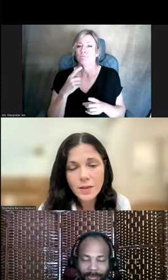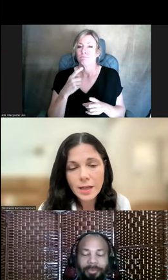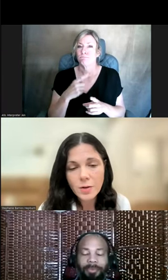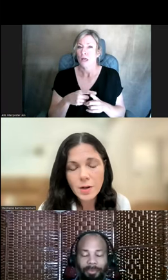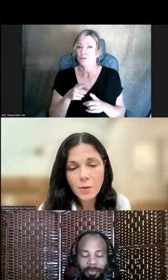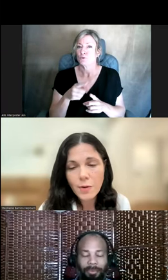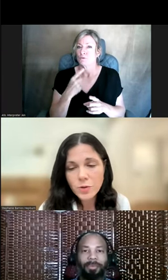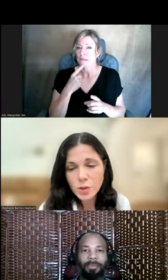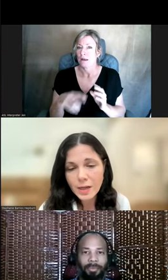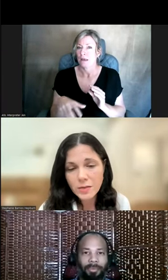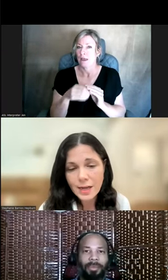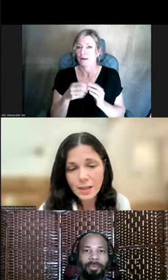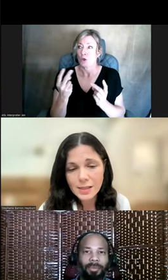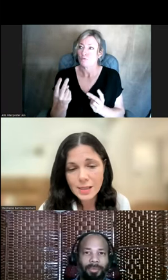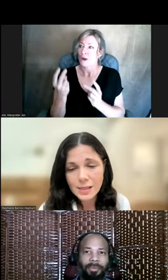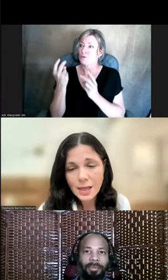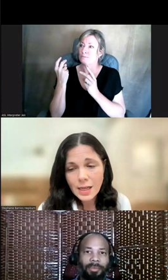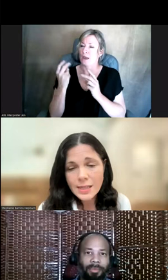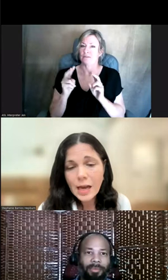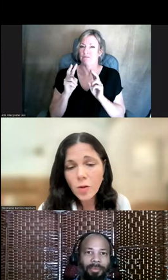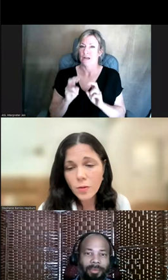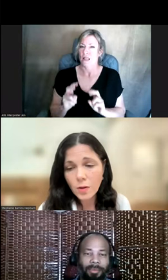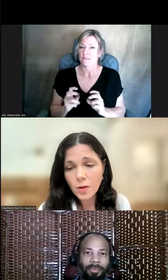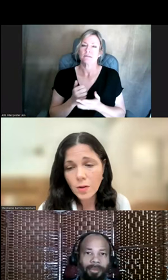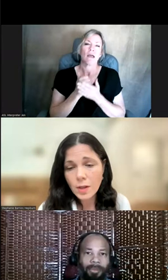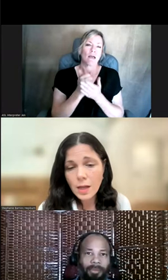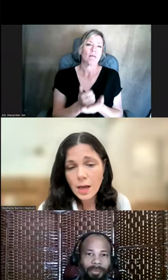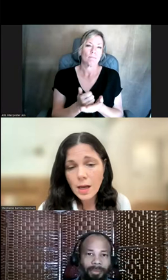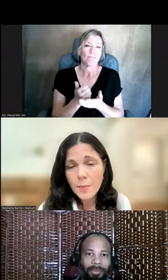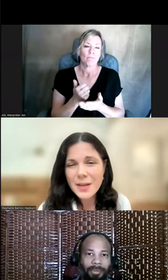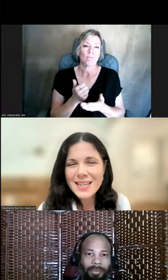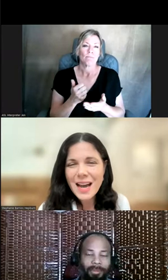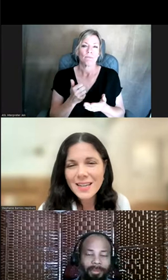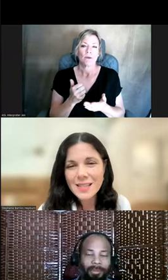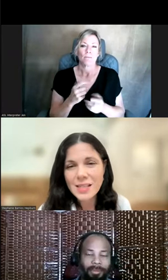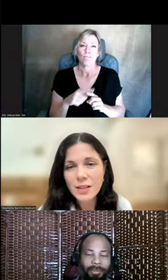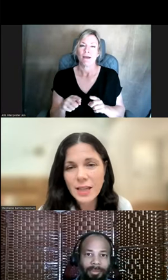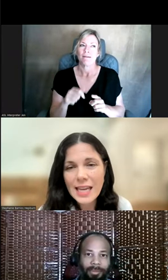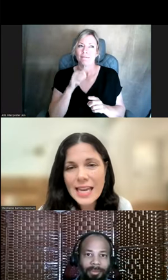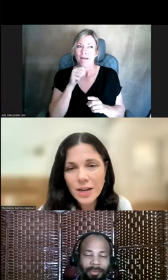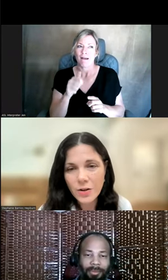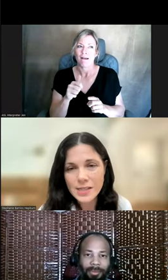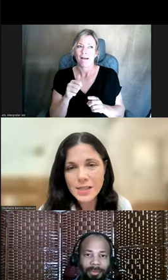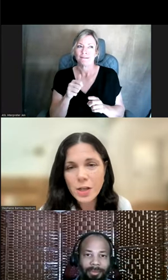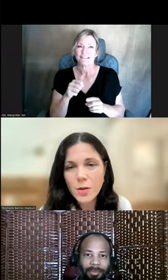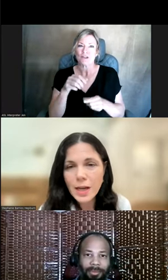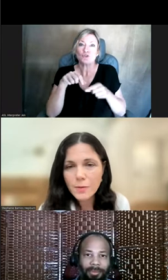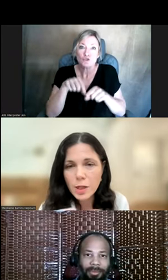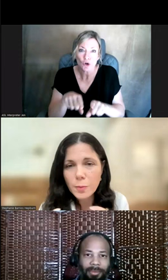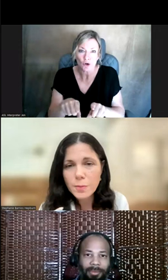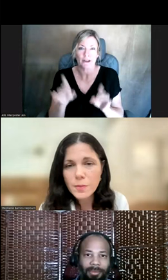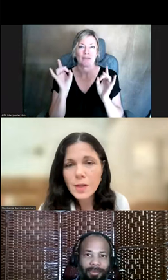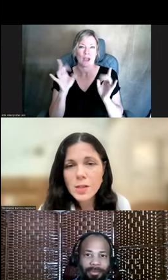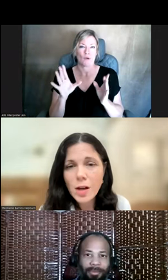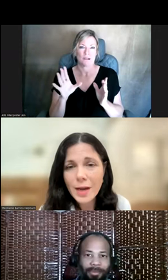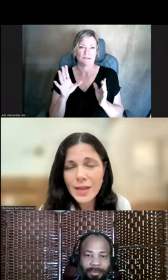caveat that a retrospective analysis is helpful, but not necessarily in a crisis. Can you kind of,